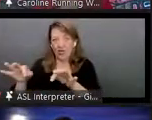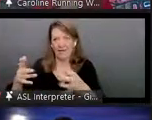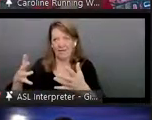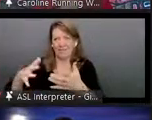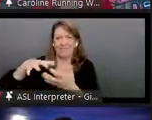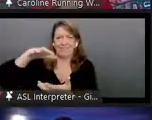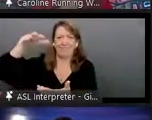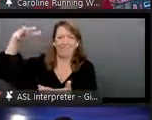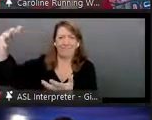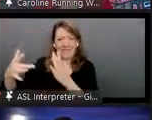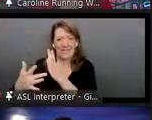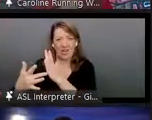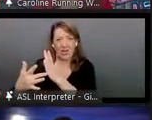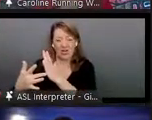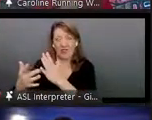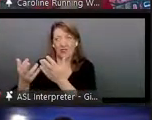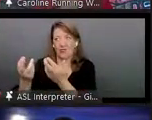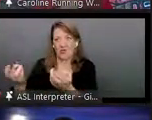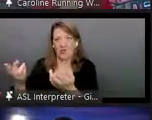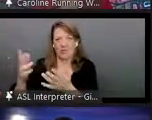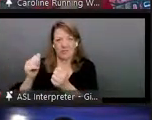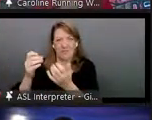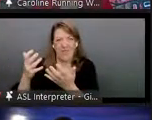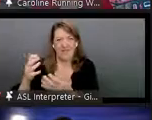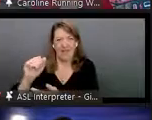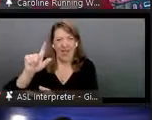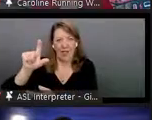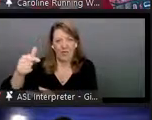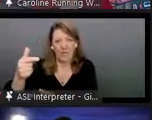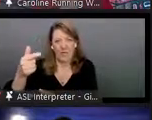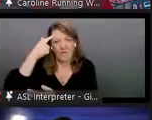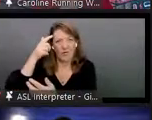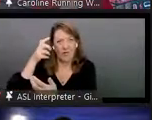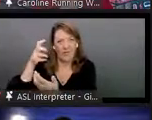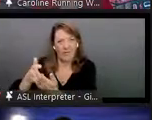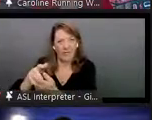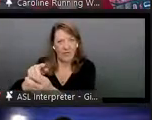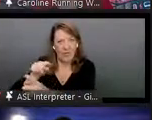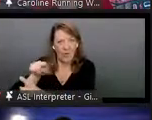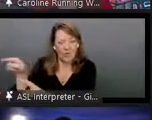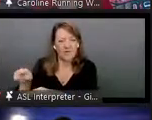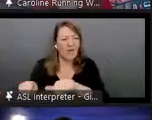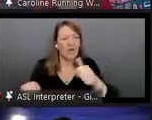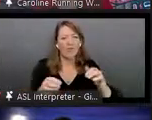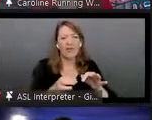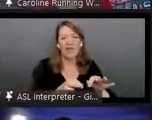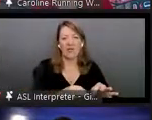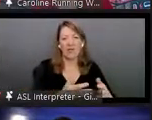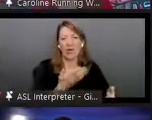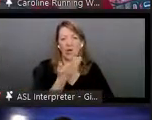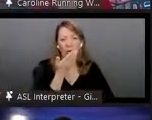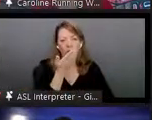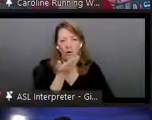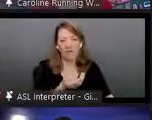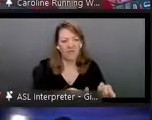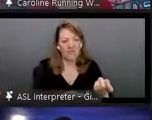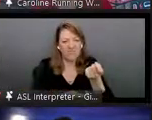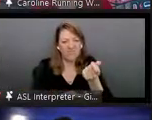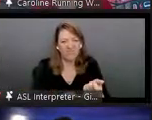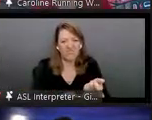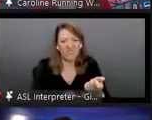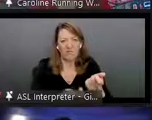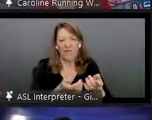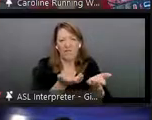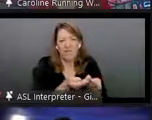and there are lots of algorithms for them. And you've got other languages where, uh, there's very little, um, available for people to